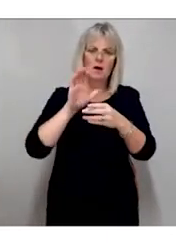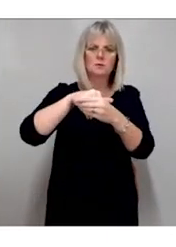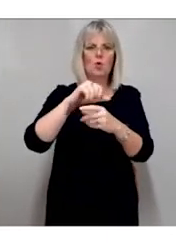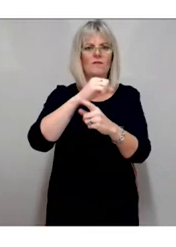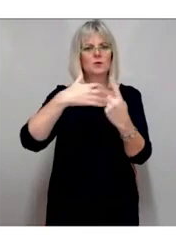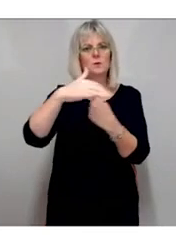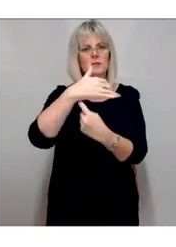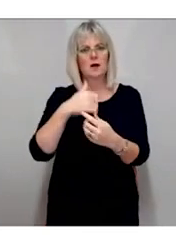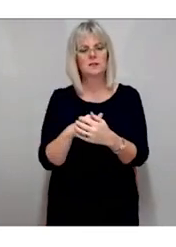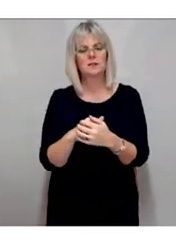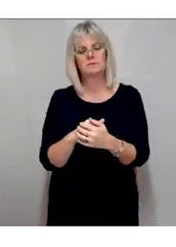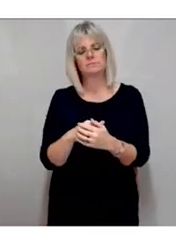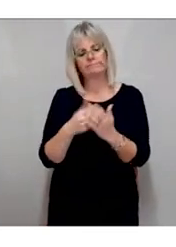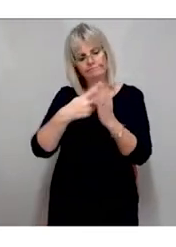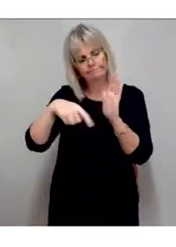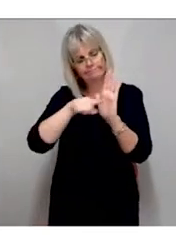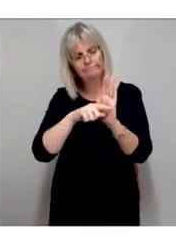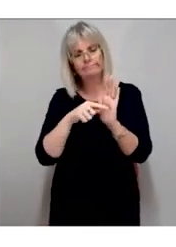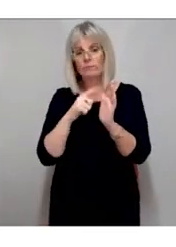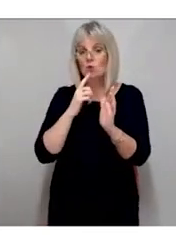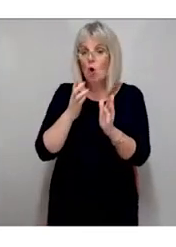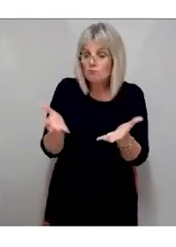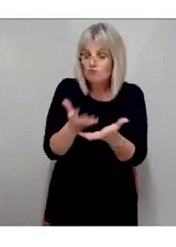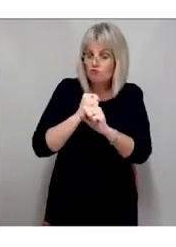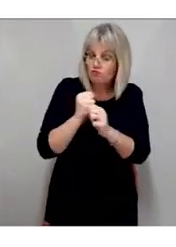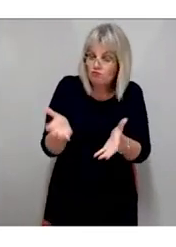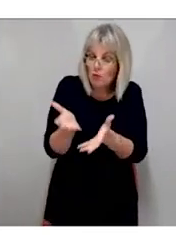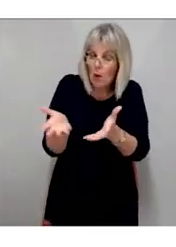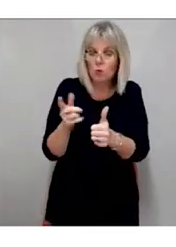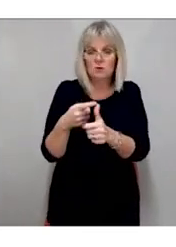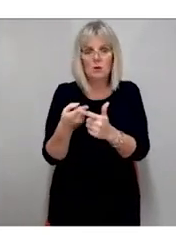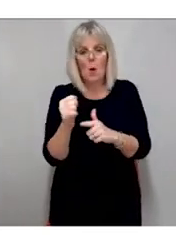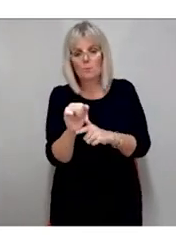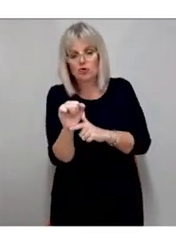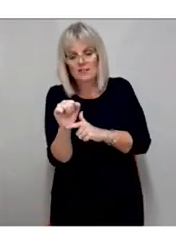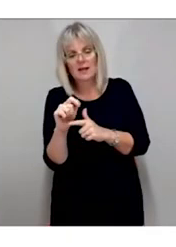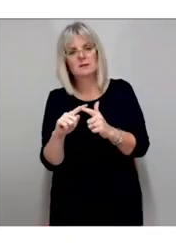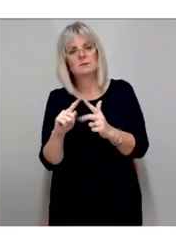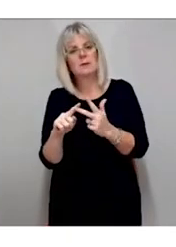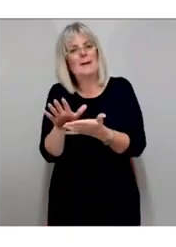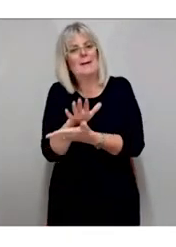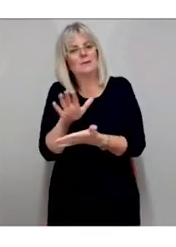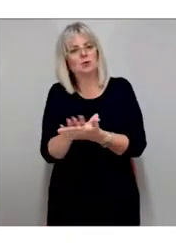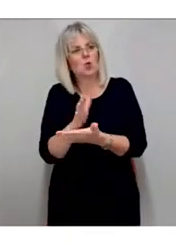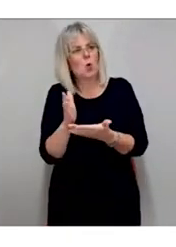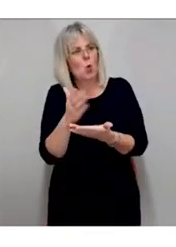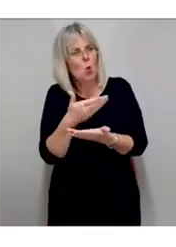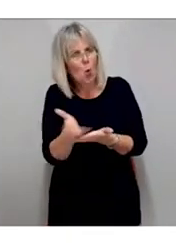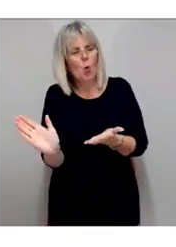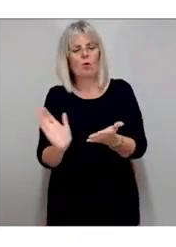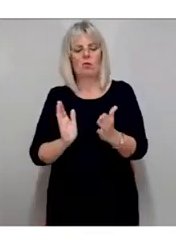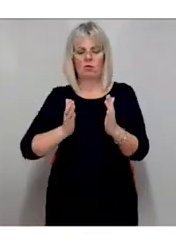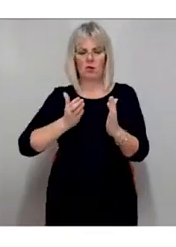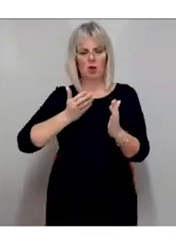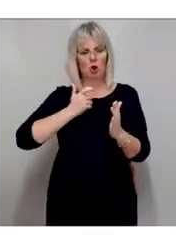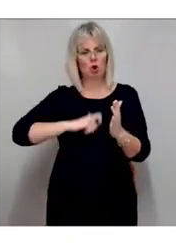protect and ensure the full and equal enjoyment of all human rights and fundamental freedoms by all persons with